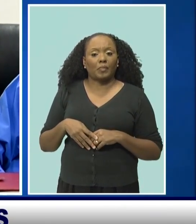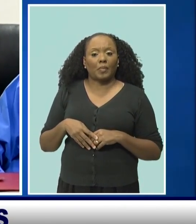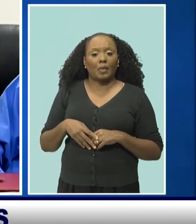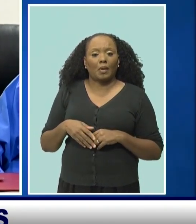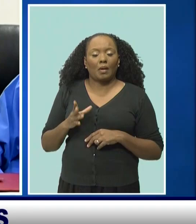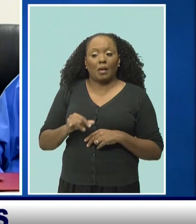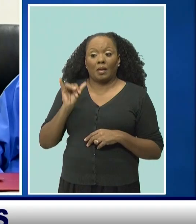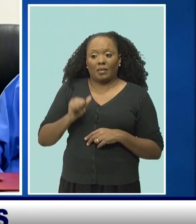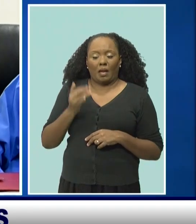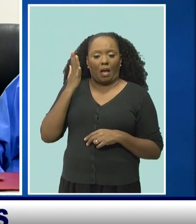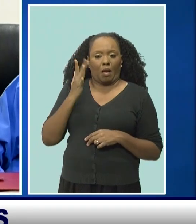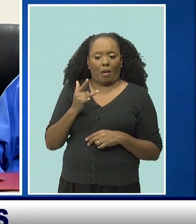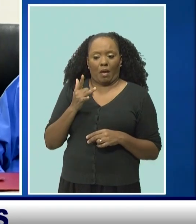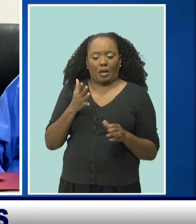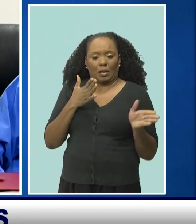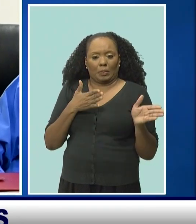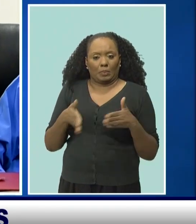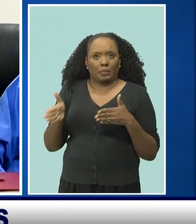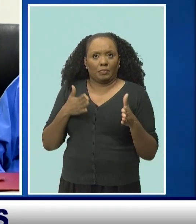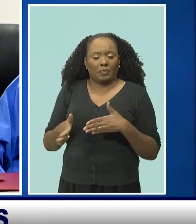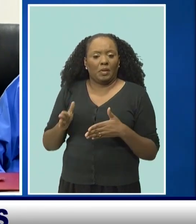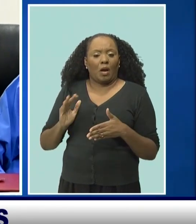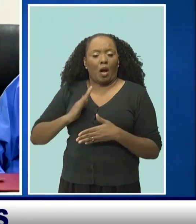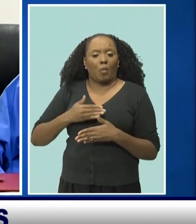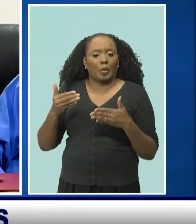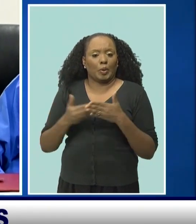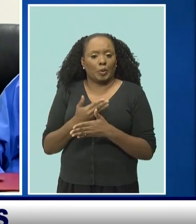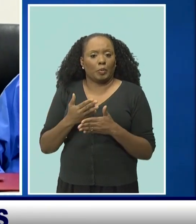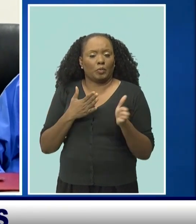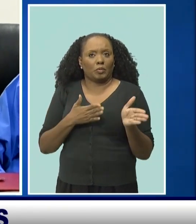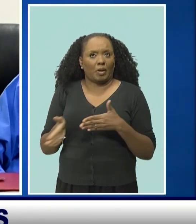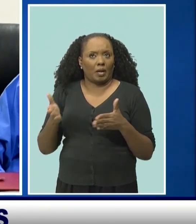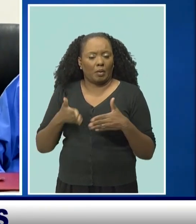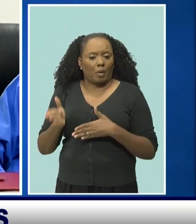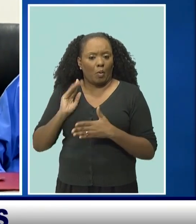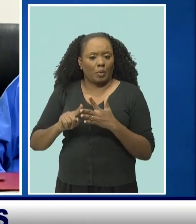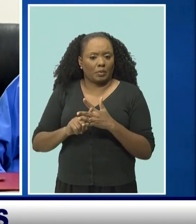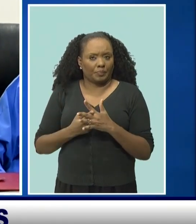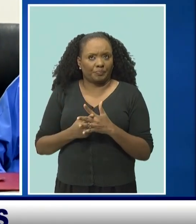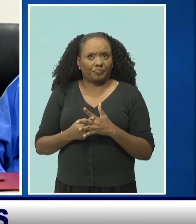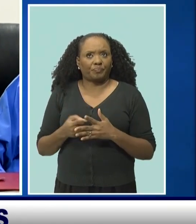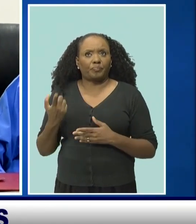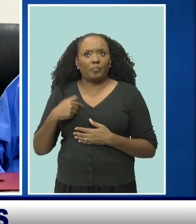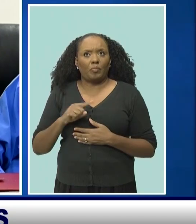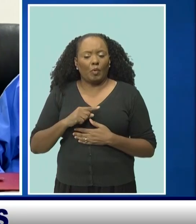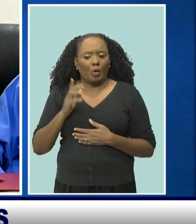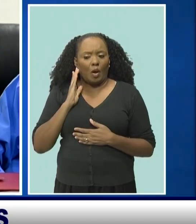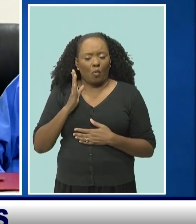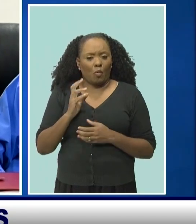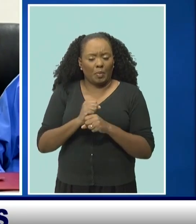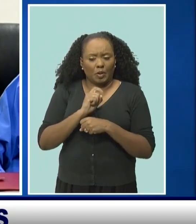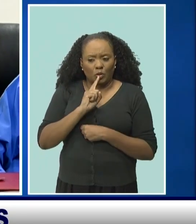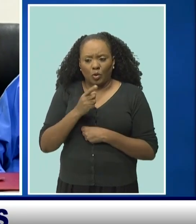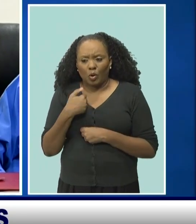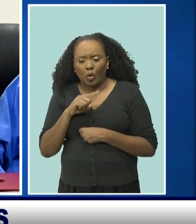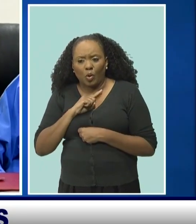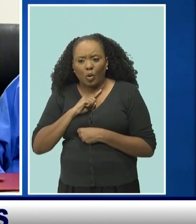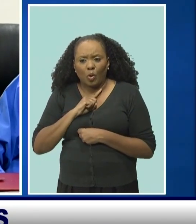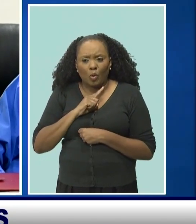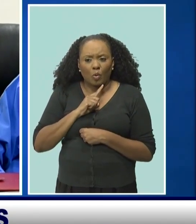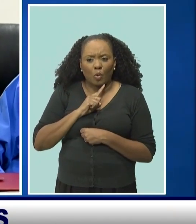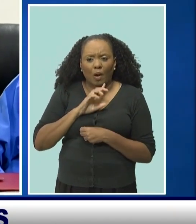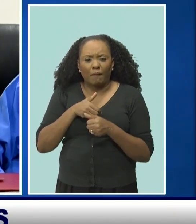the post-charge strategy come into play. We will follow the case. We will follow the